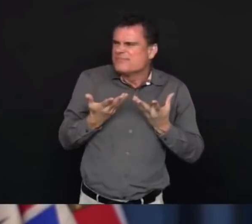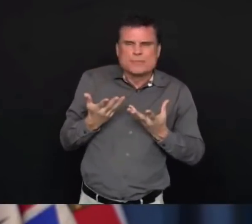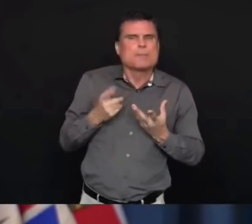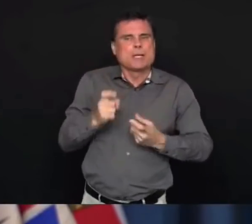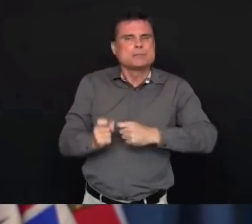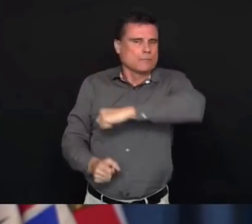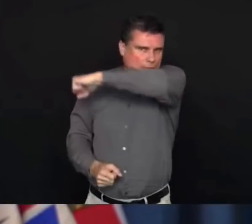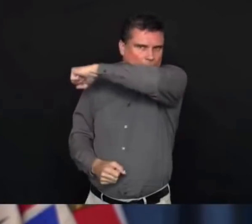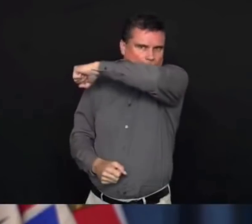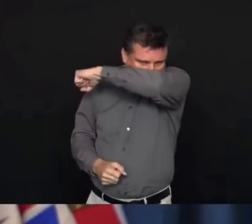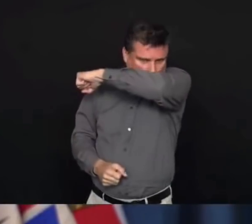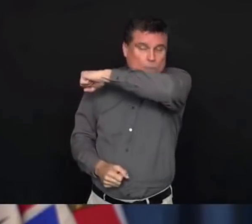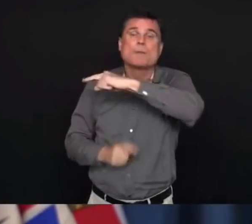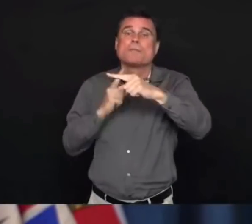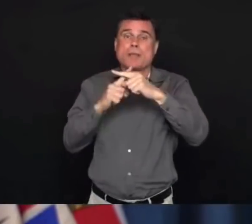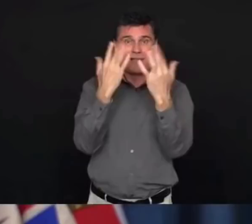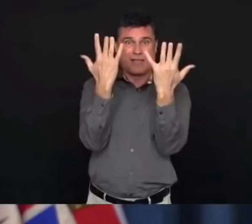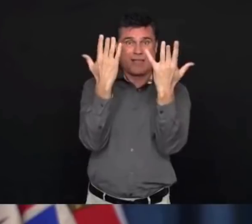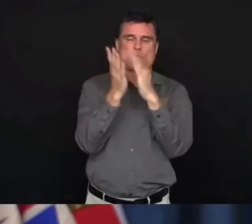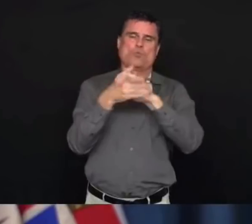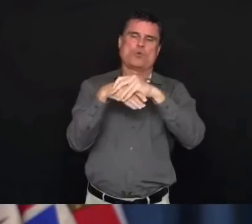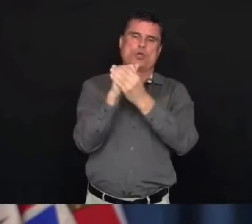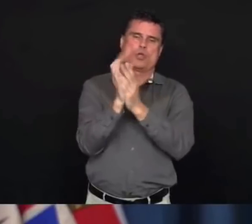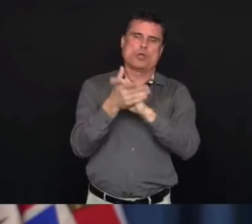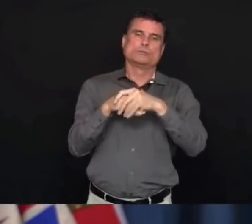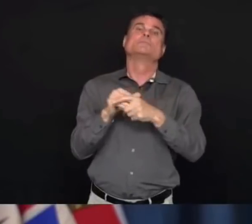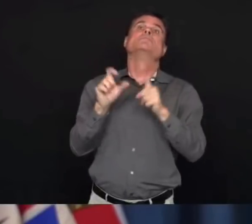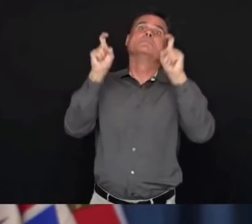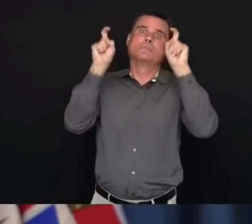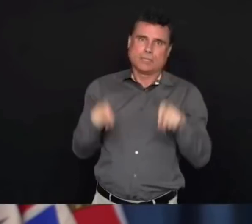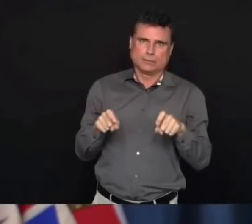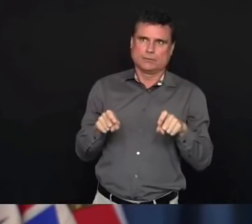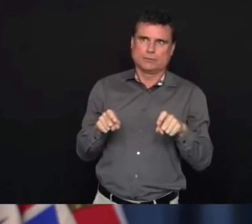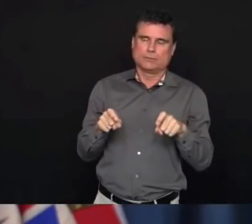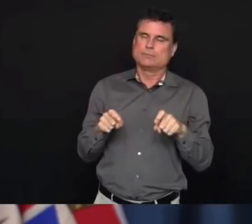time to continue that, to care for each other, to bend the curve,